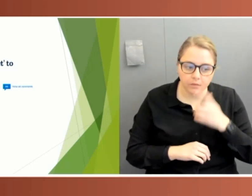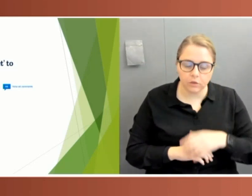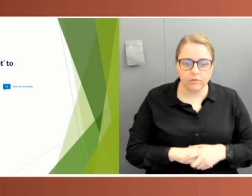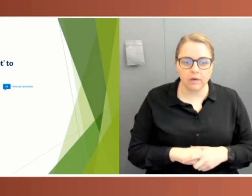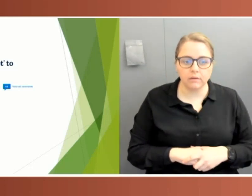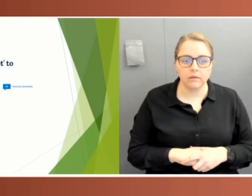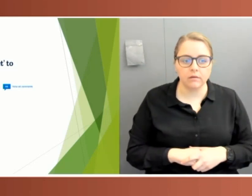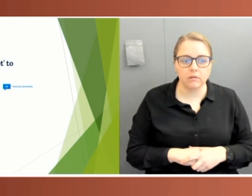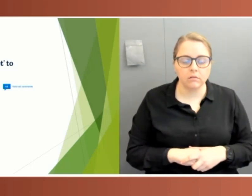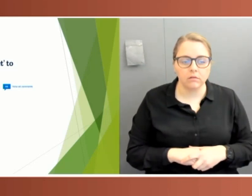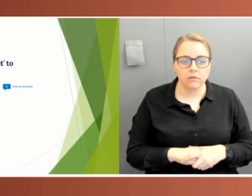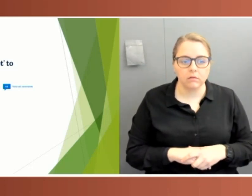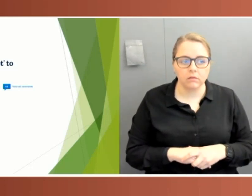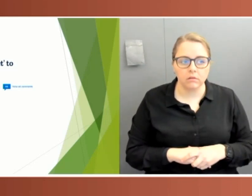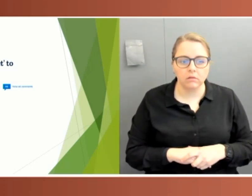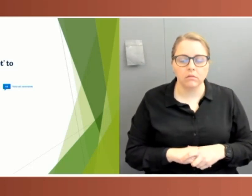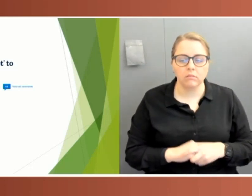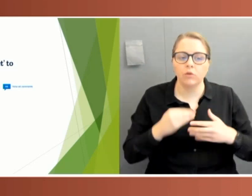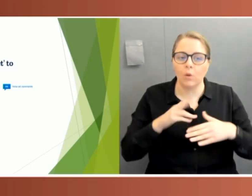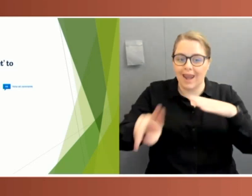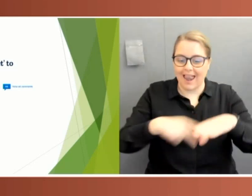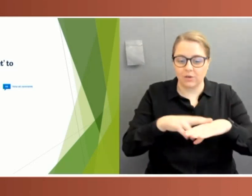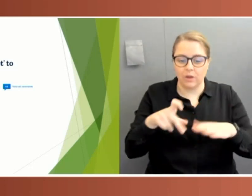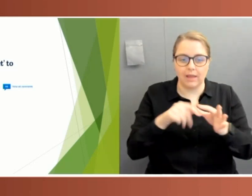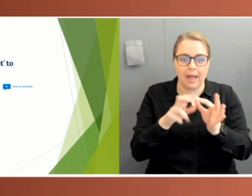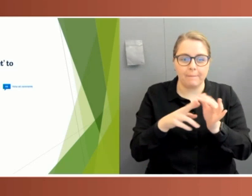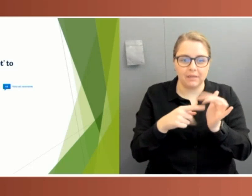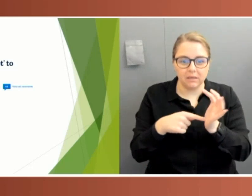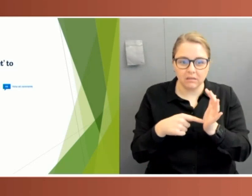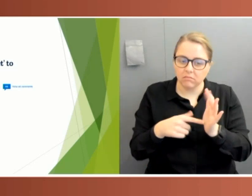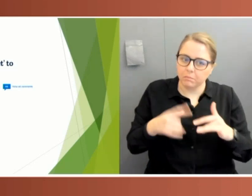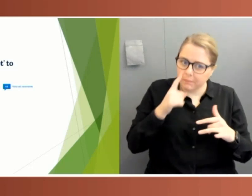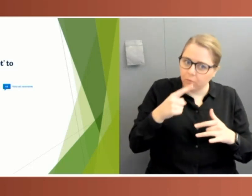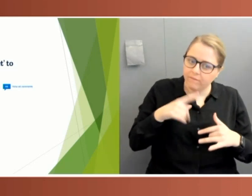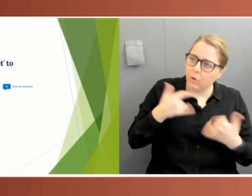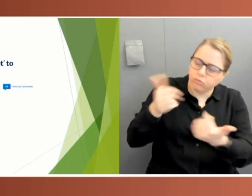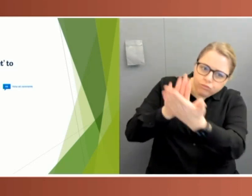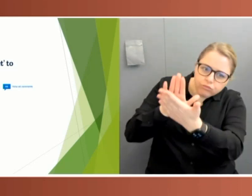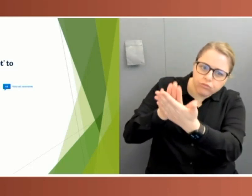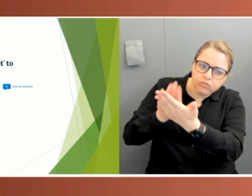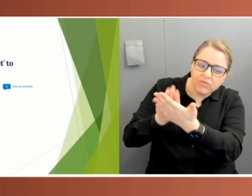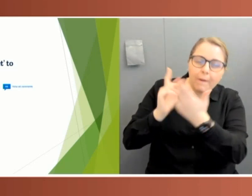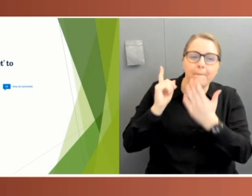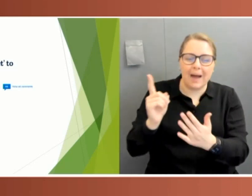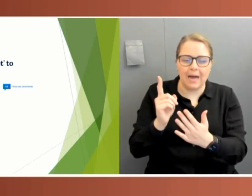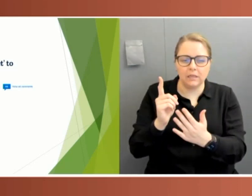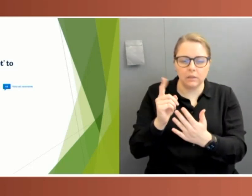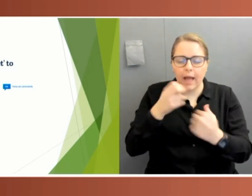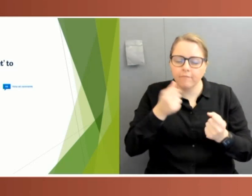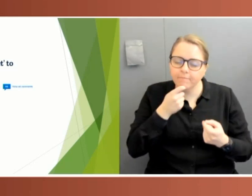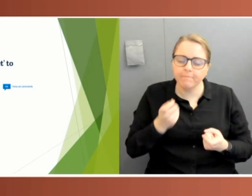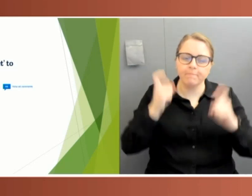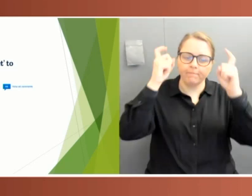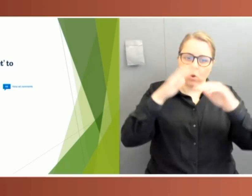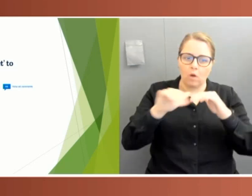to the pandemic response, the National Cabinet received wide praise. But concerns were raised almost immediately about the terminology and